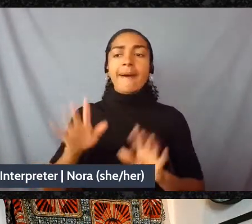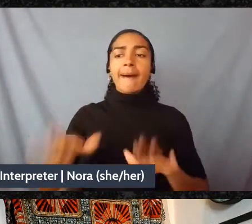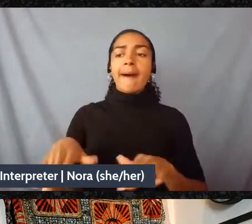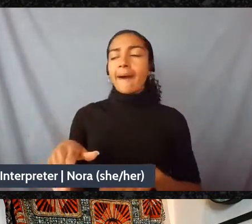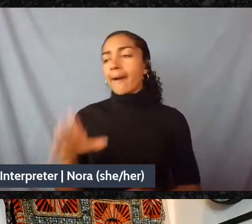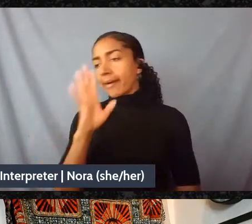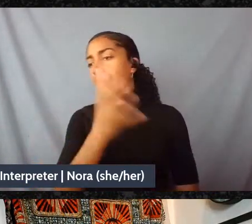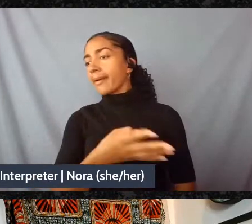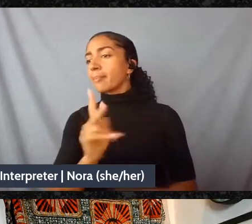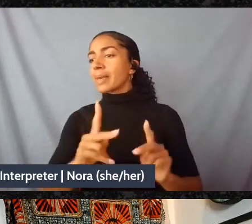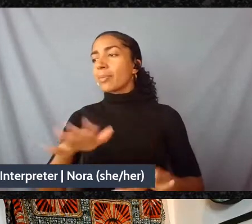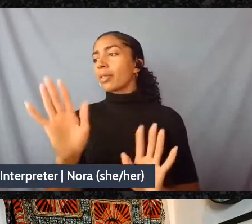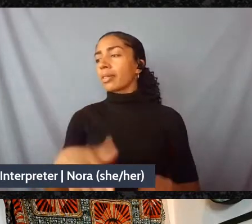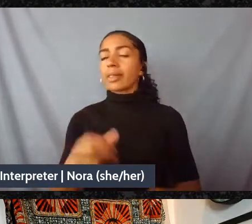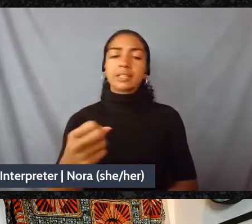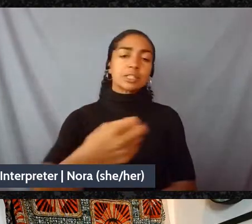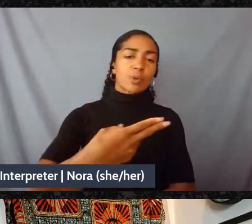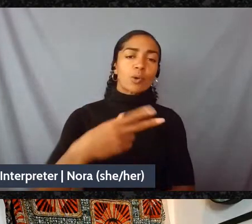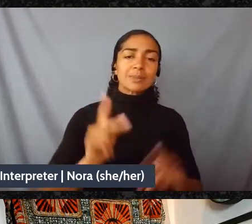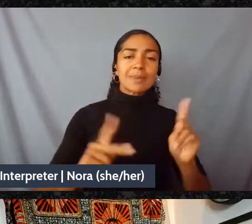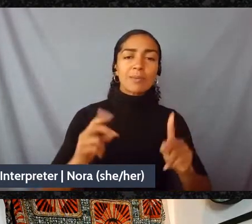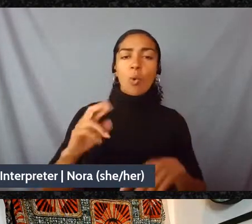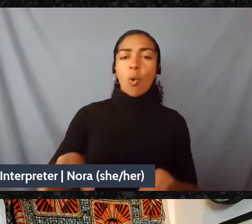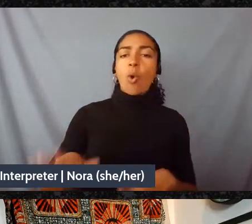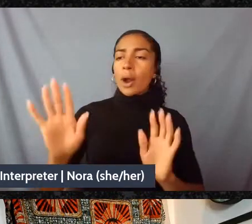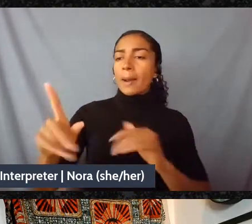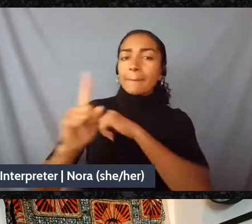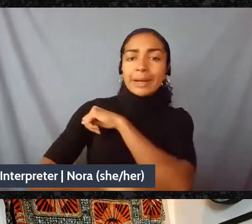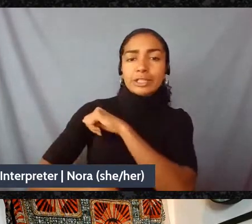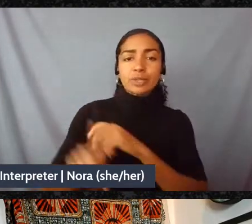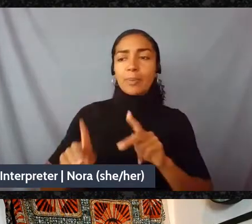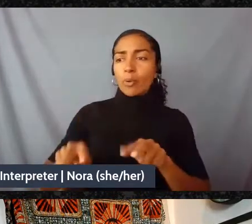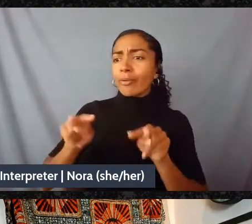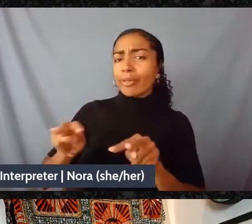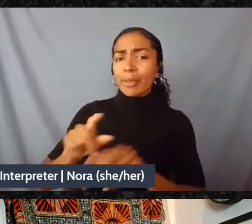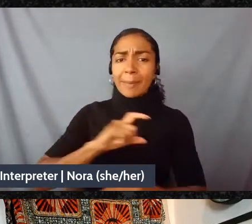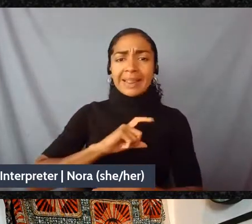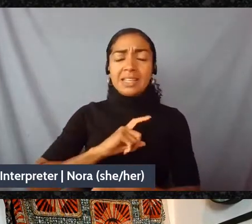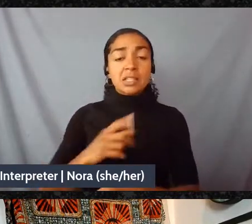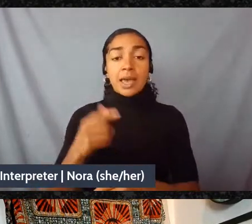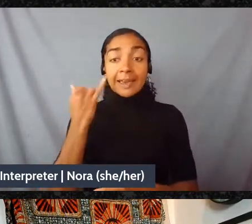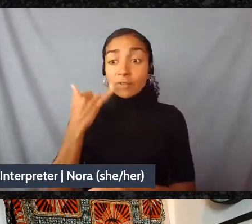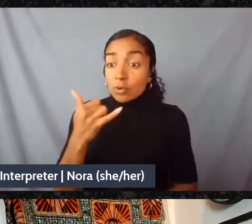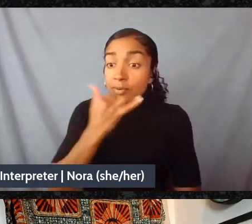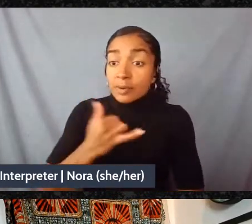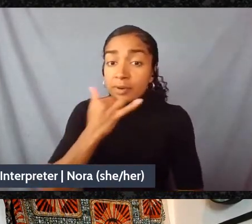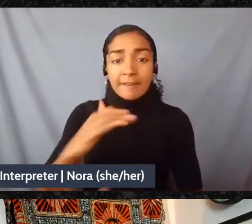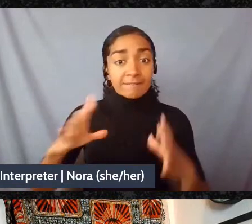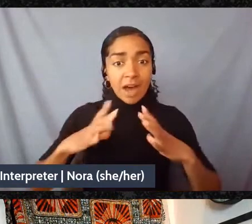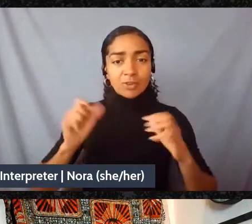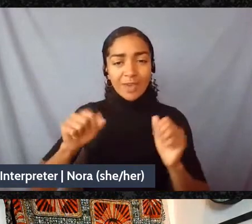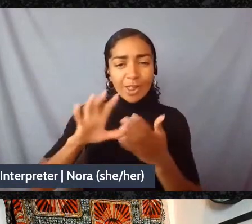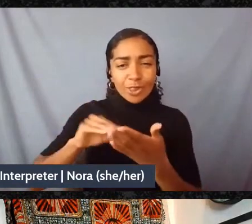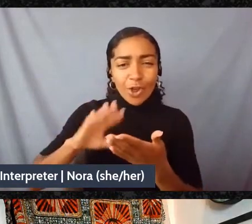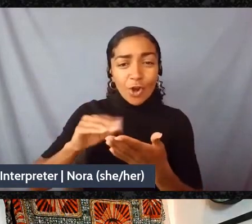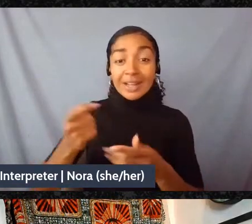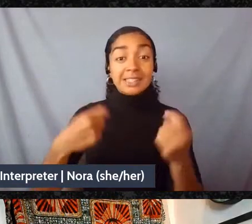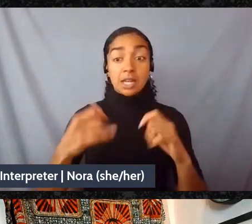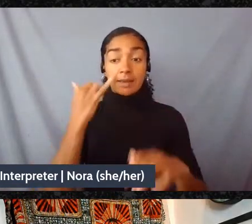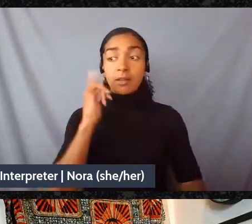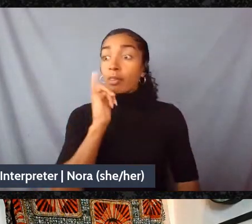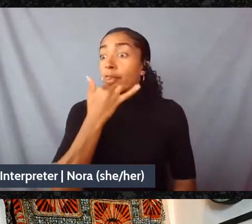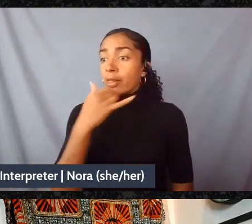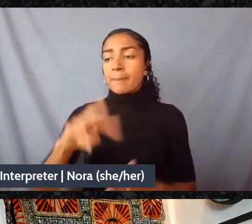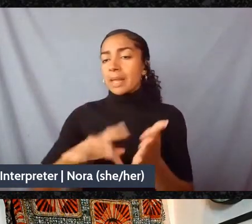it's easy to make mistakes and learn from them rather than feeling like if you make a mistake, you risk being kicked out of